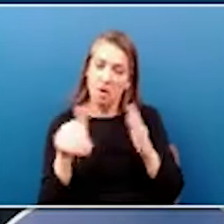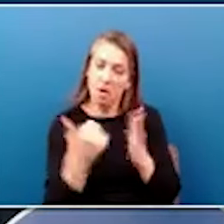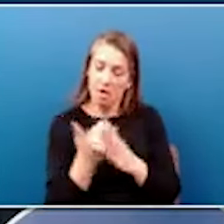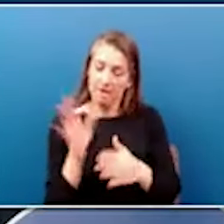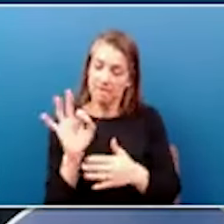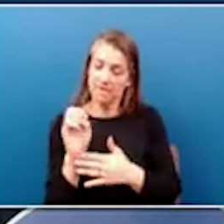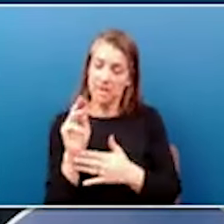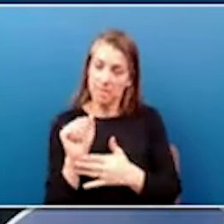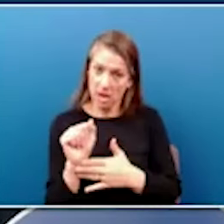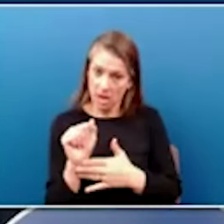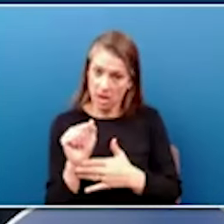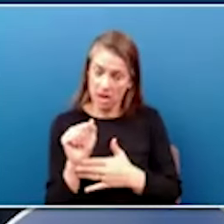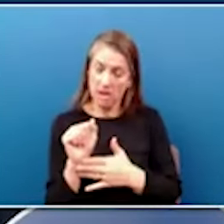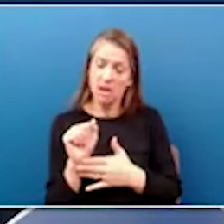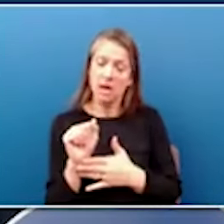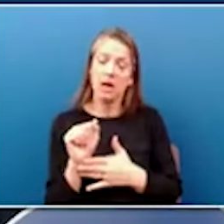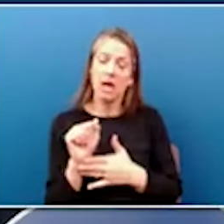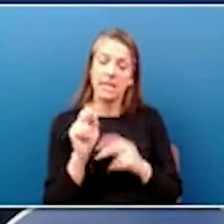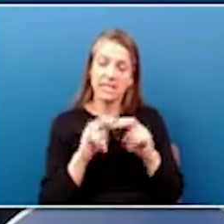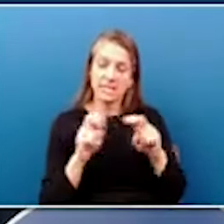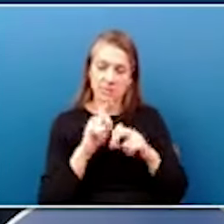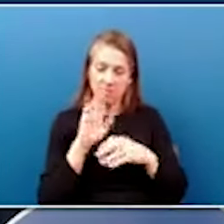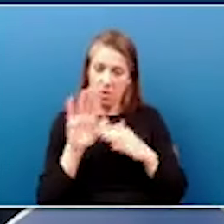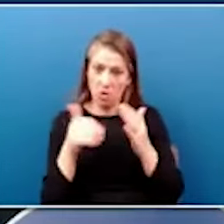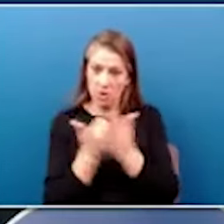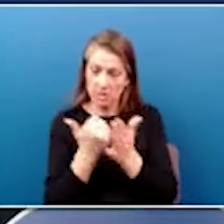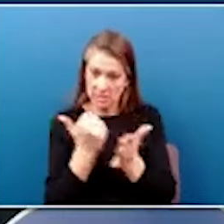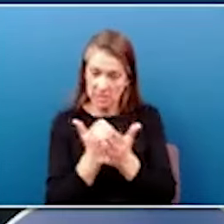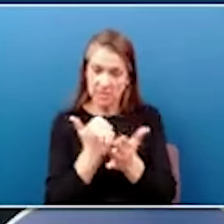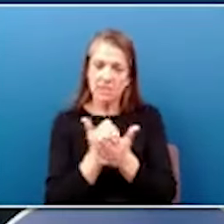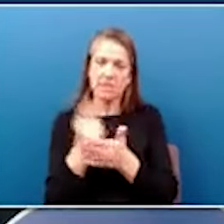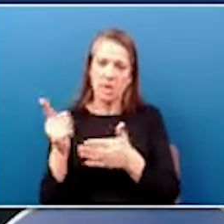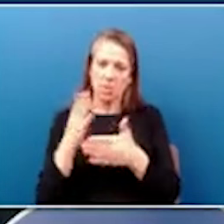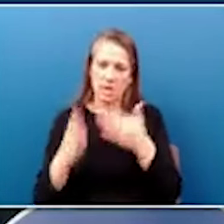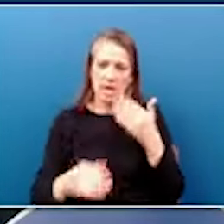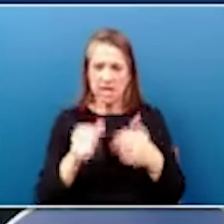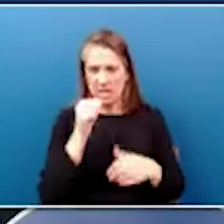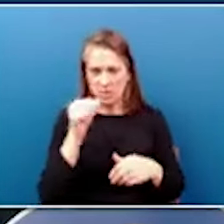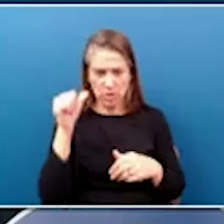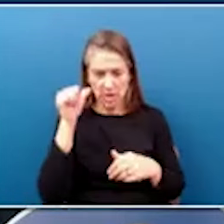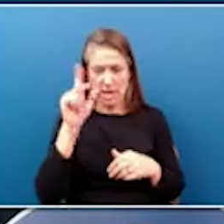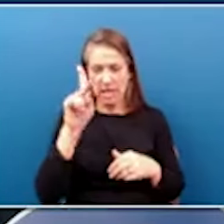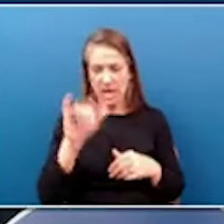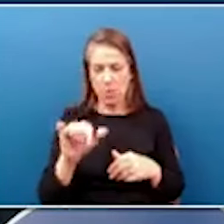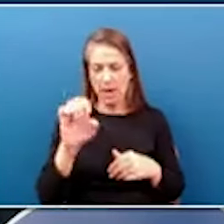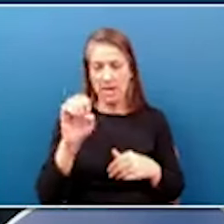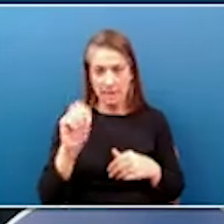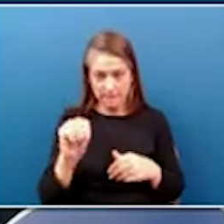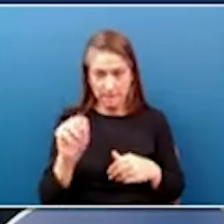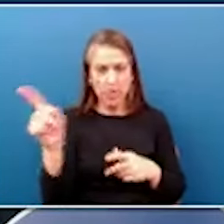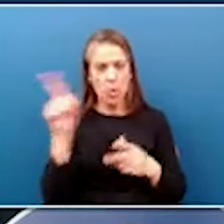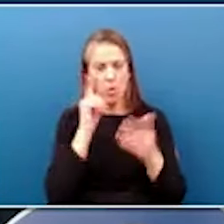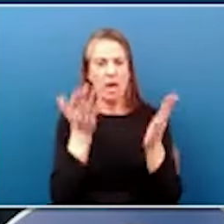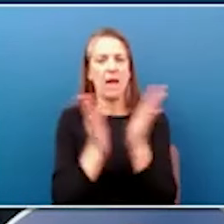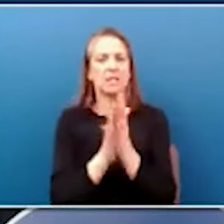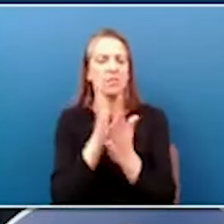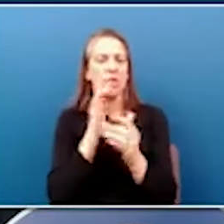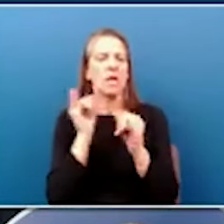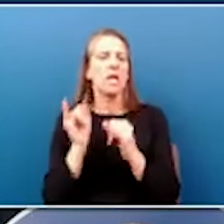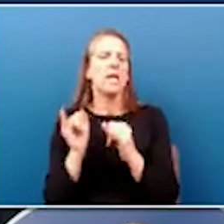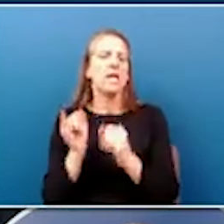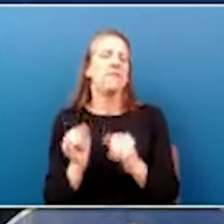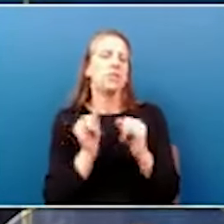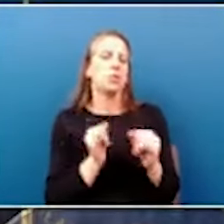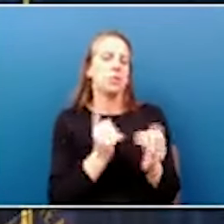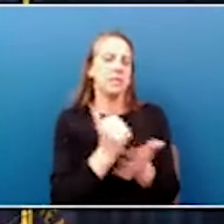assessments for individual assistance were completed yesterday. KYEM will request individual assistance and household assistance